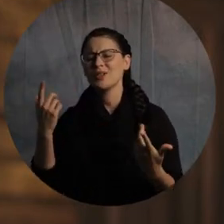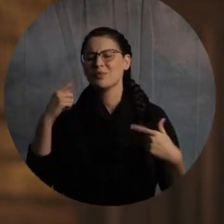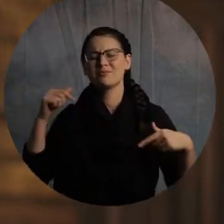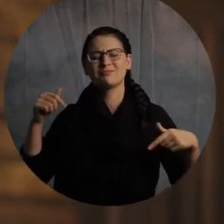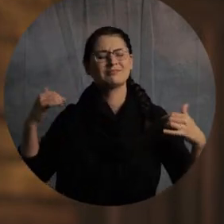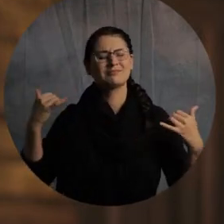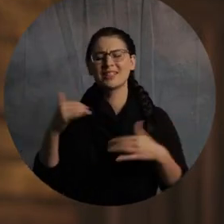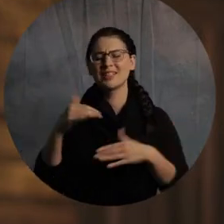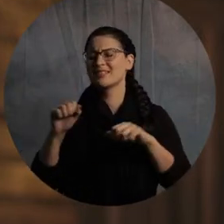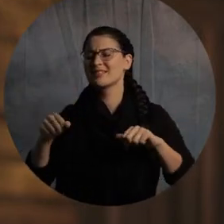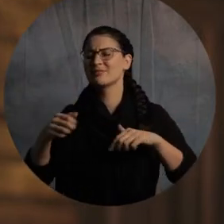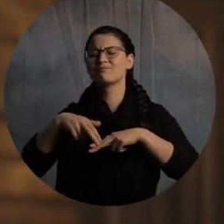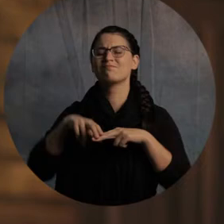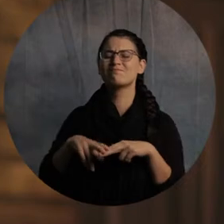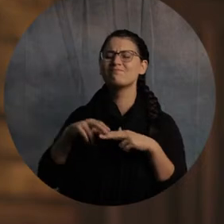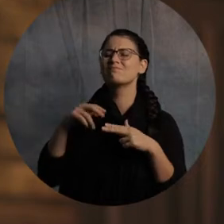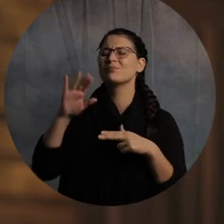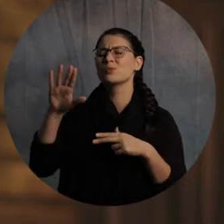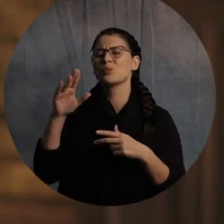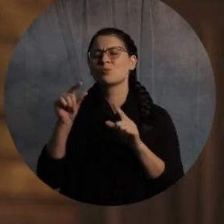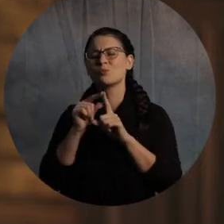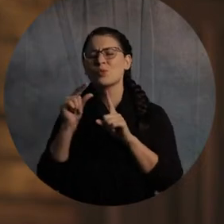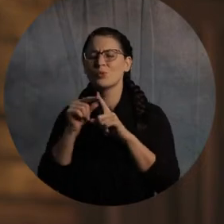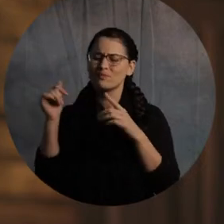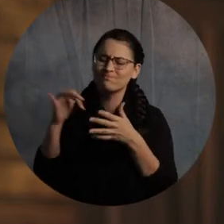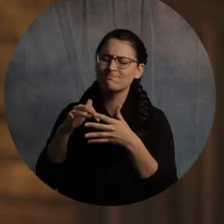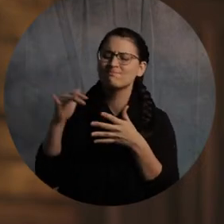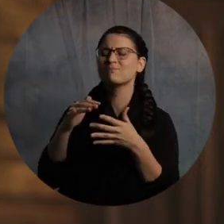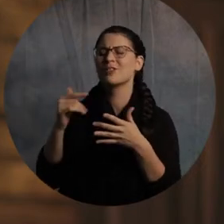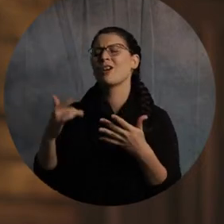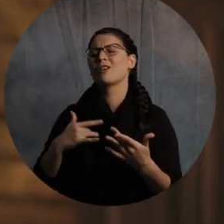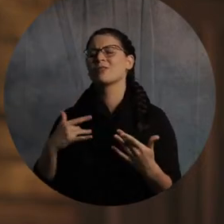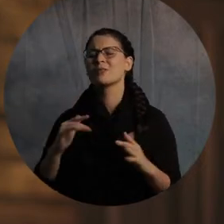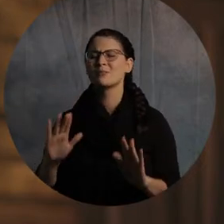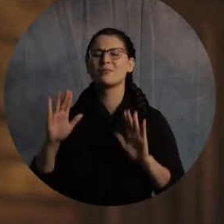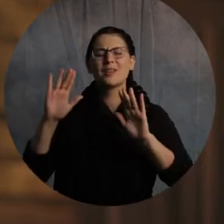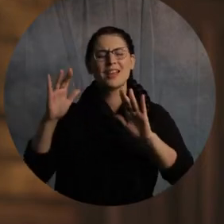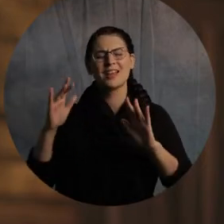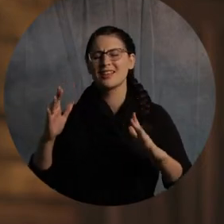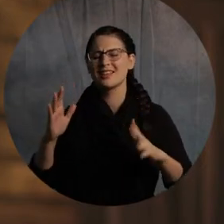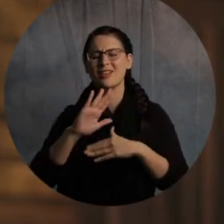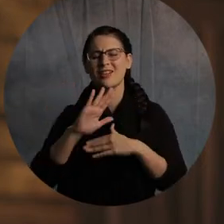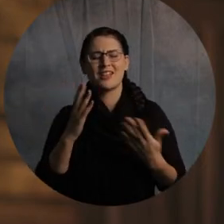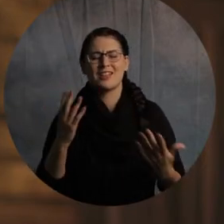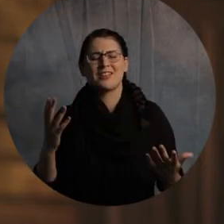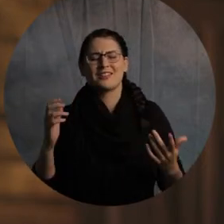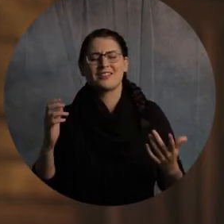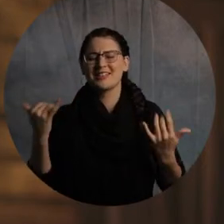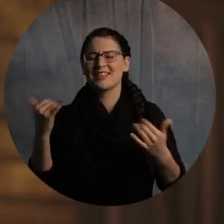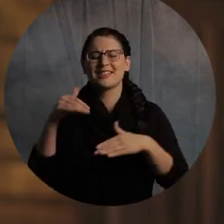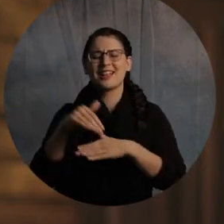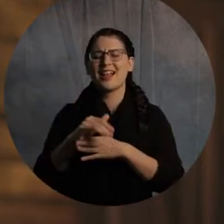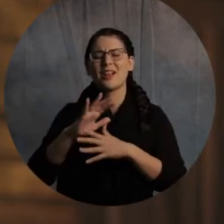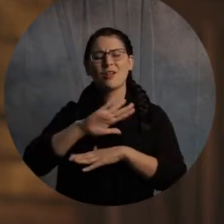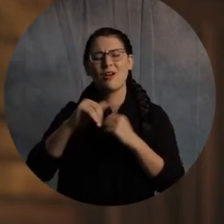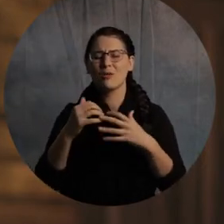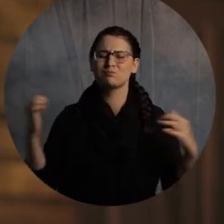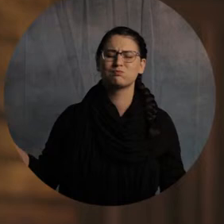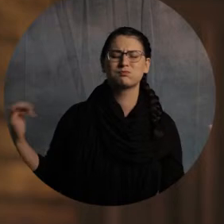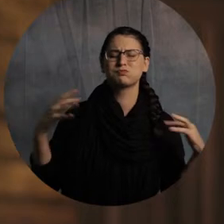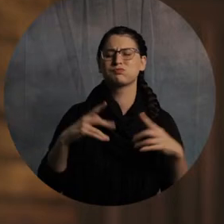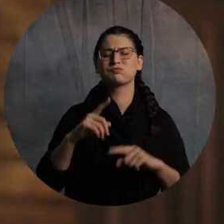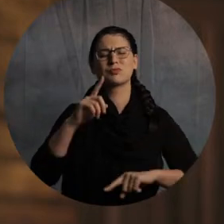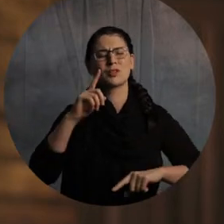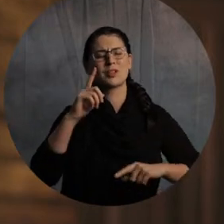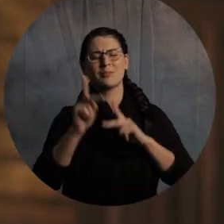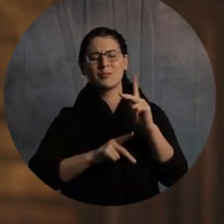study your Word. And it's amazing getting to do this with people from different places in the world that are joining us right here in big old